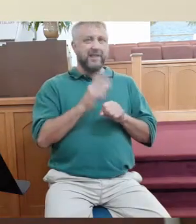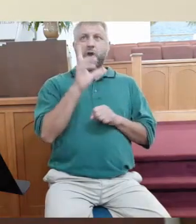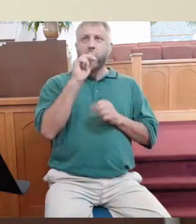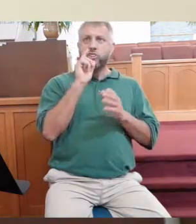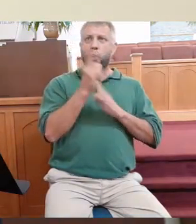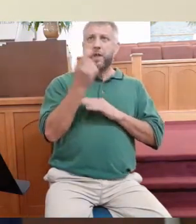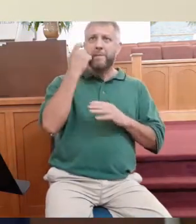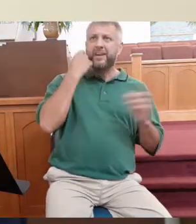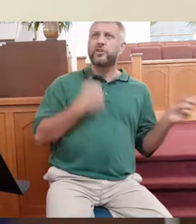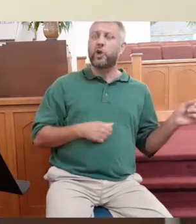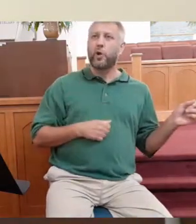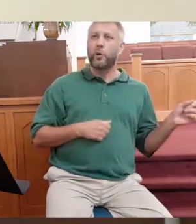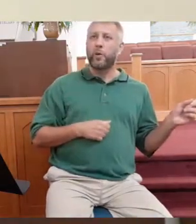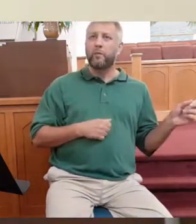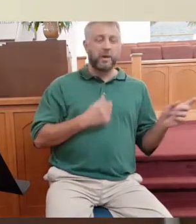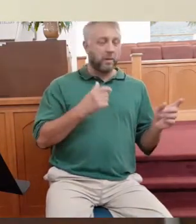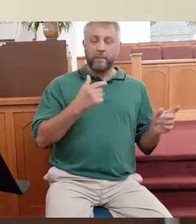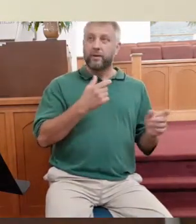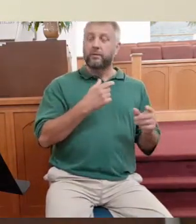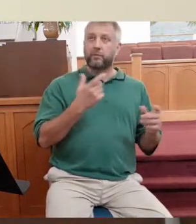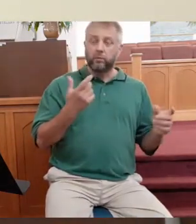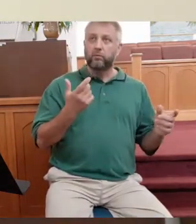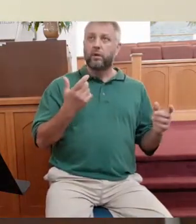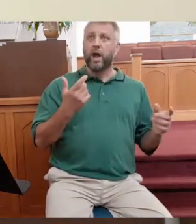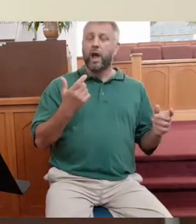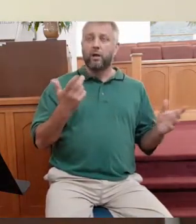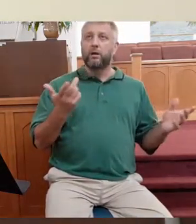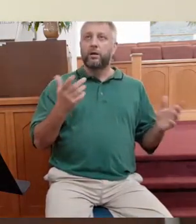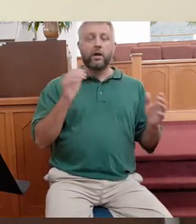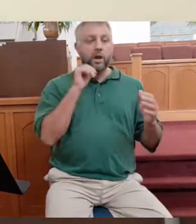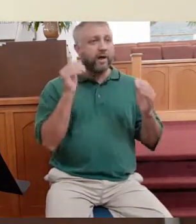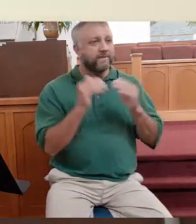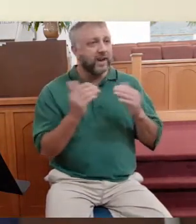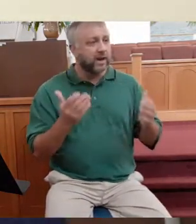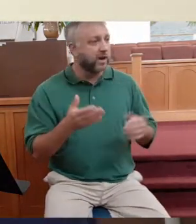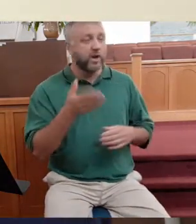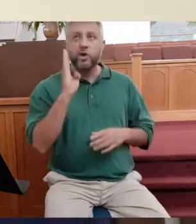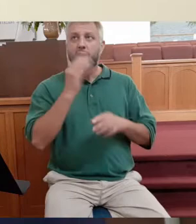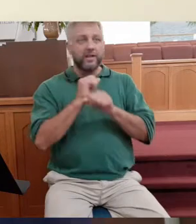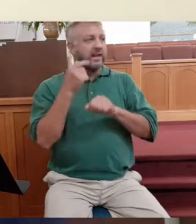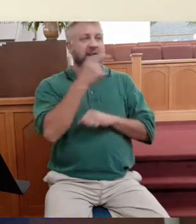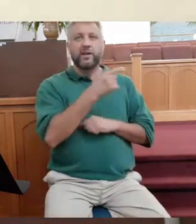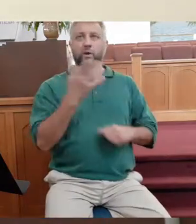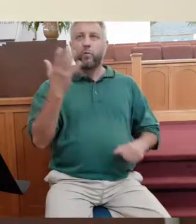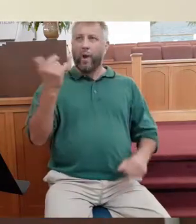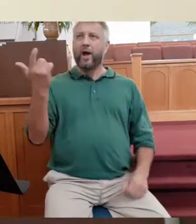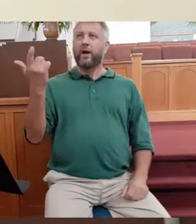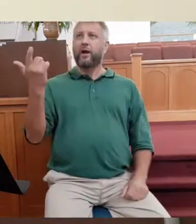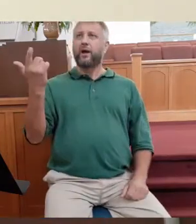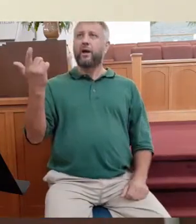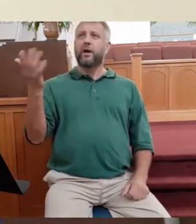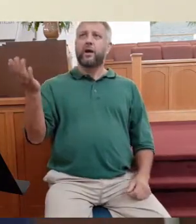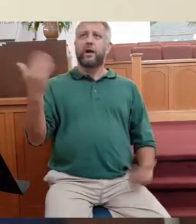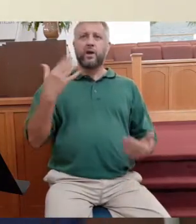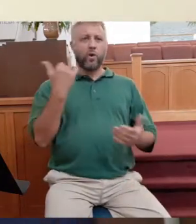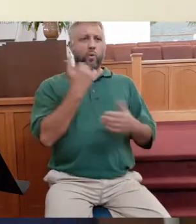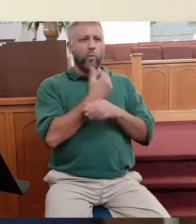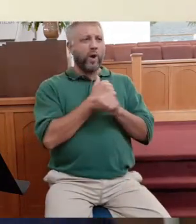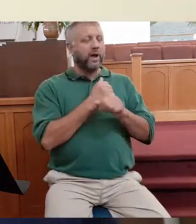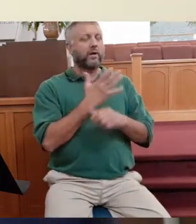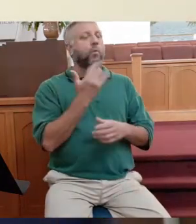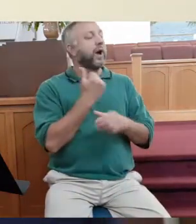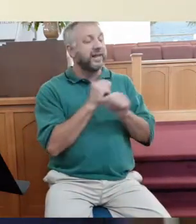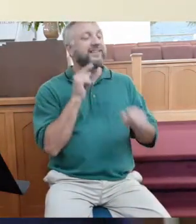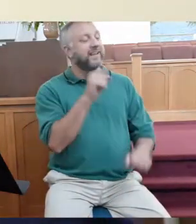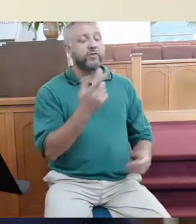us? What's wrong with us as a church if we ever look out and say, God saved somebody else? Why would He do that? Why would He save